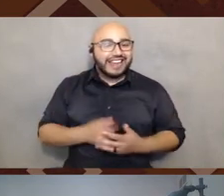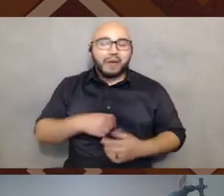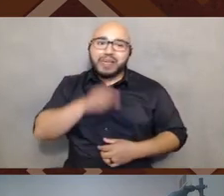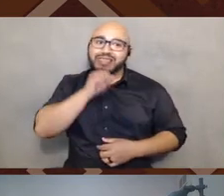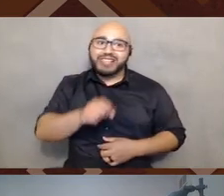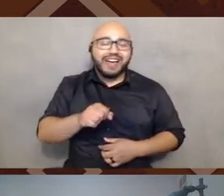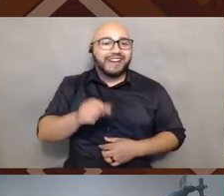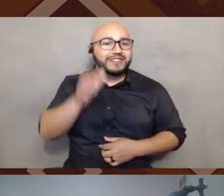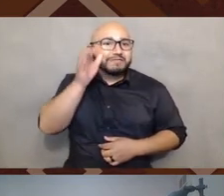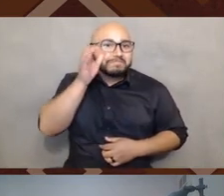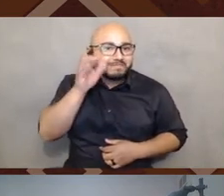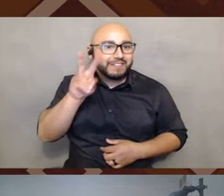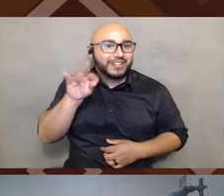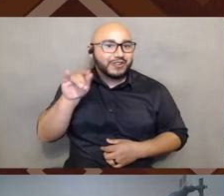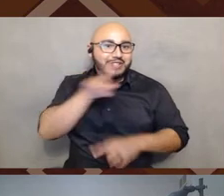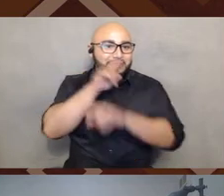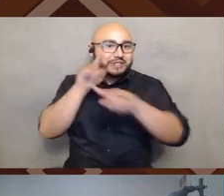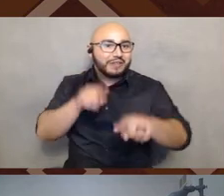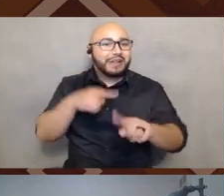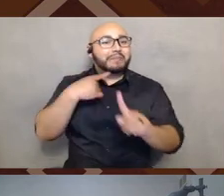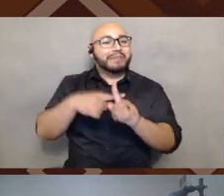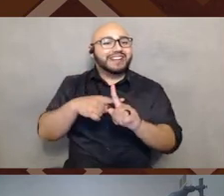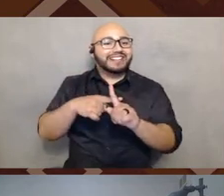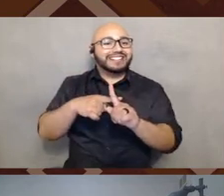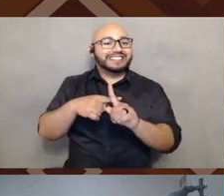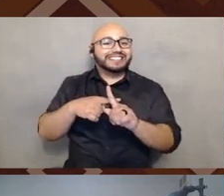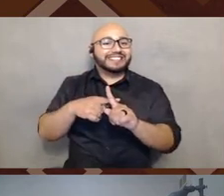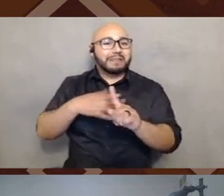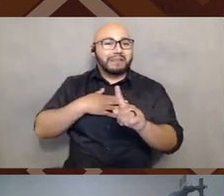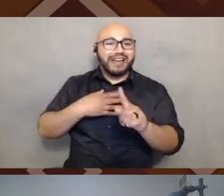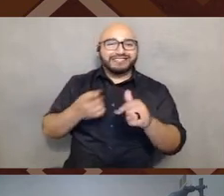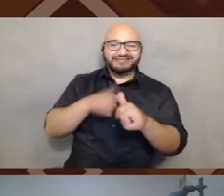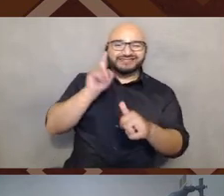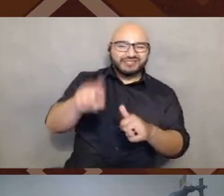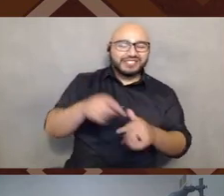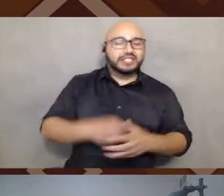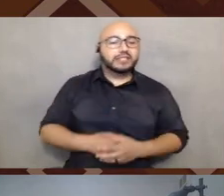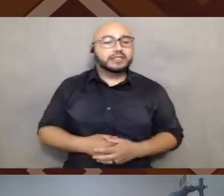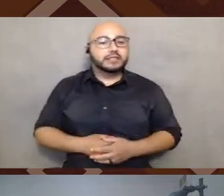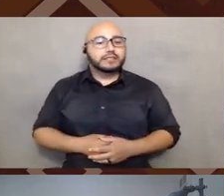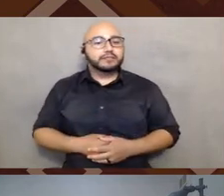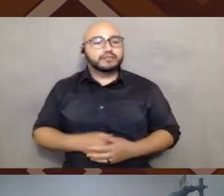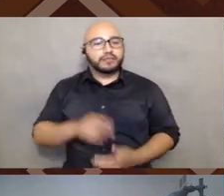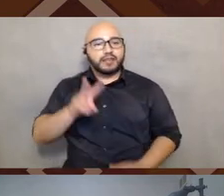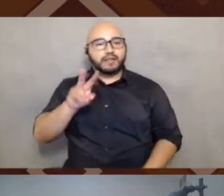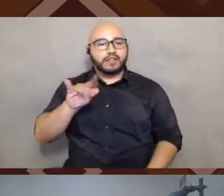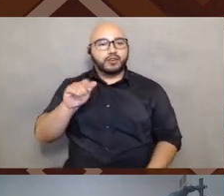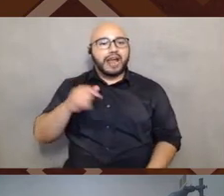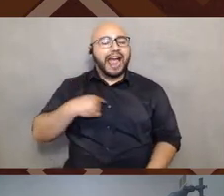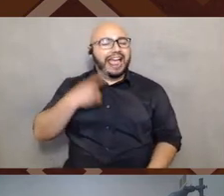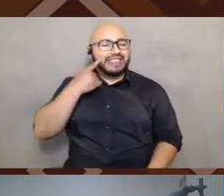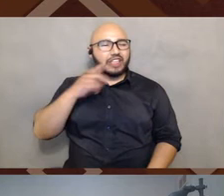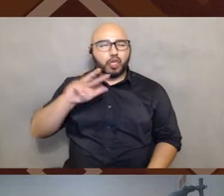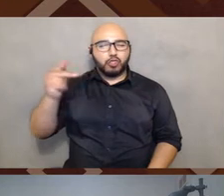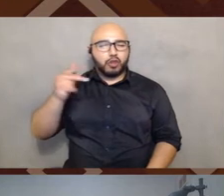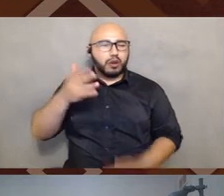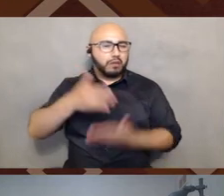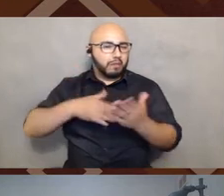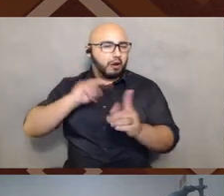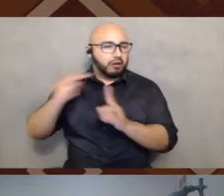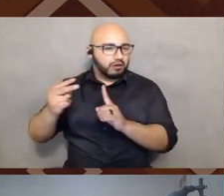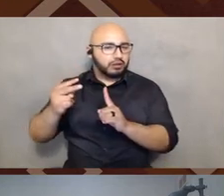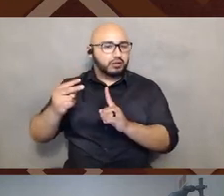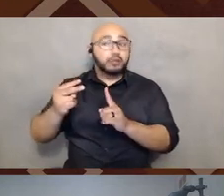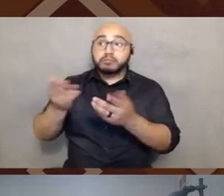Victoria's response to that as well as the question I initially asked too. I think, um, there's a third component there as well of